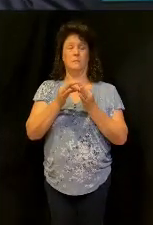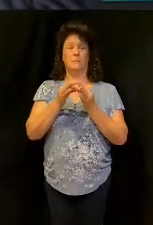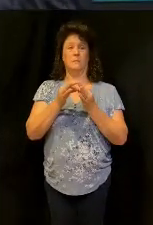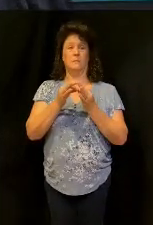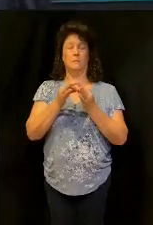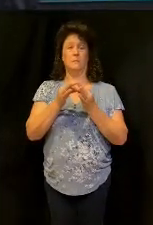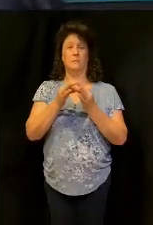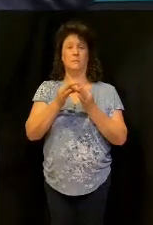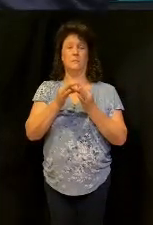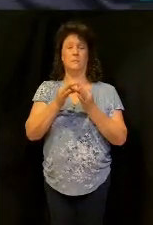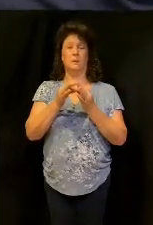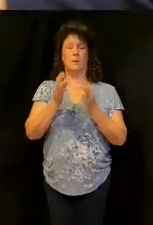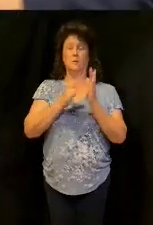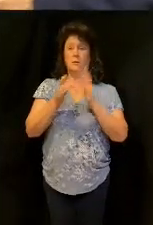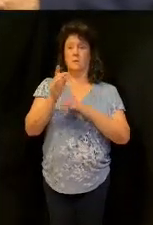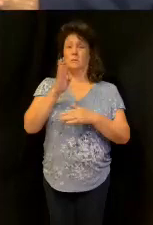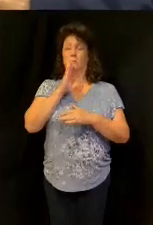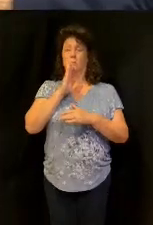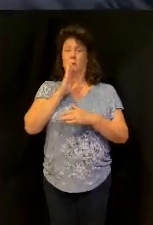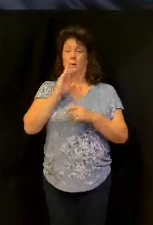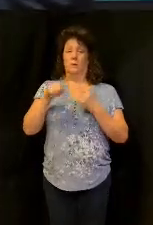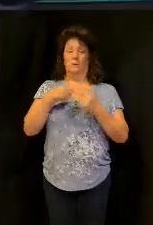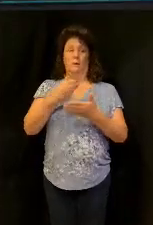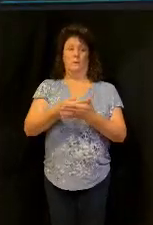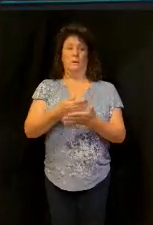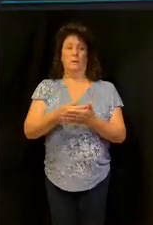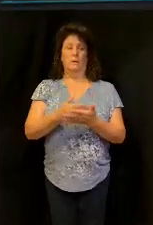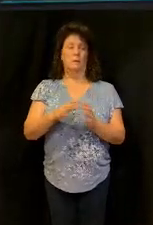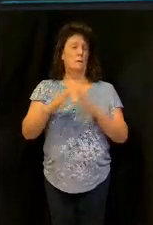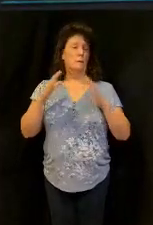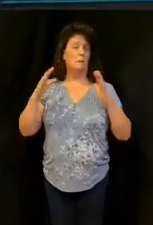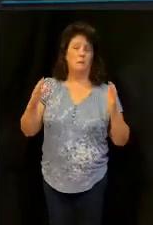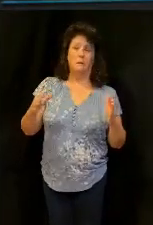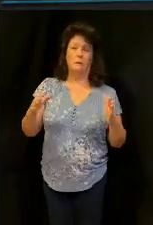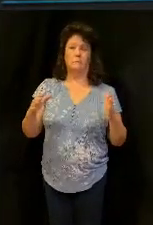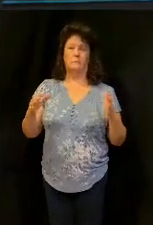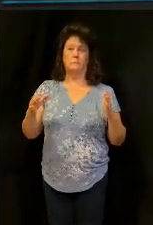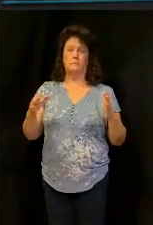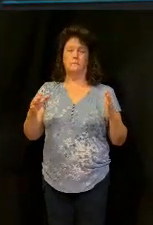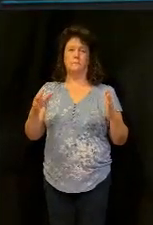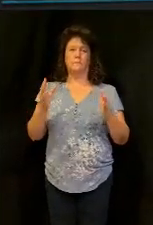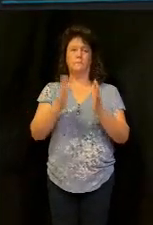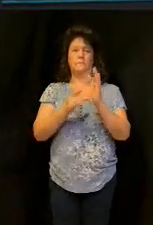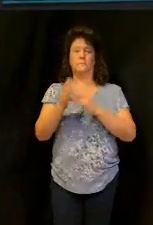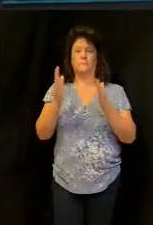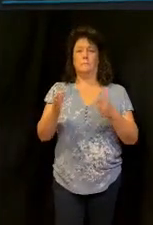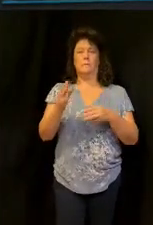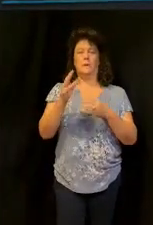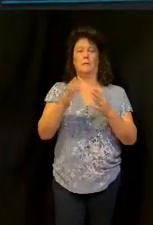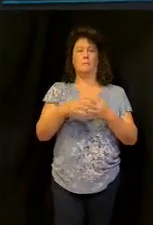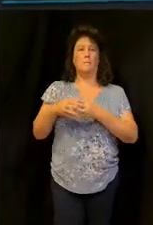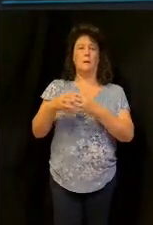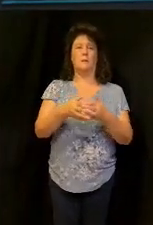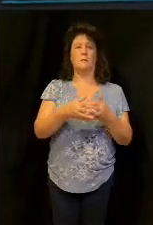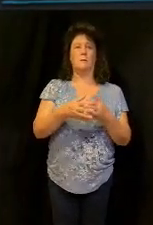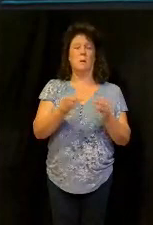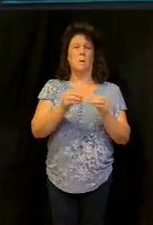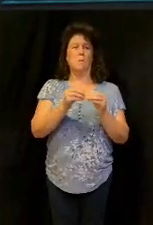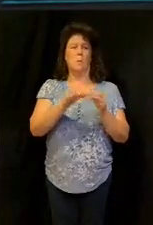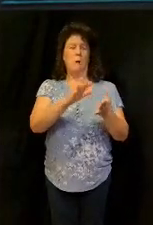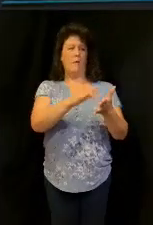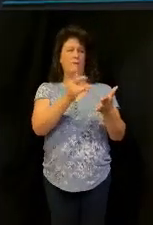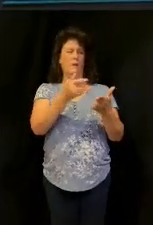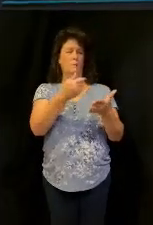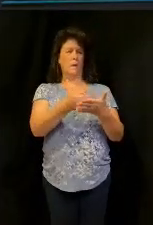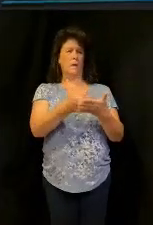so Jesus talked about money, now, let me say this to you, Christians in America have more money available to them today